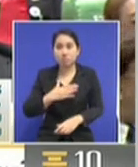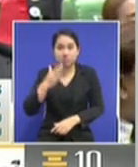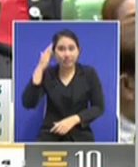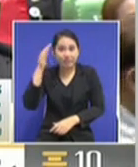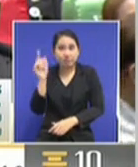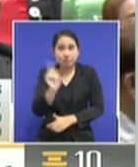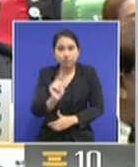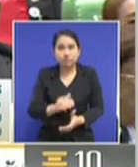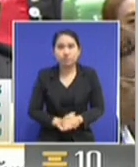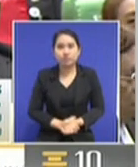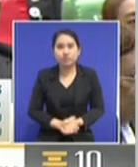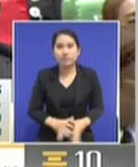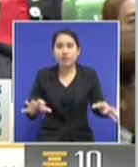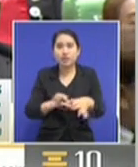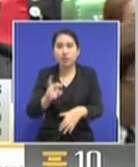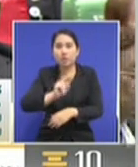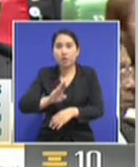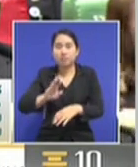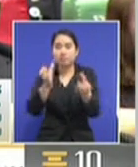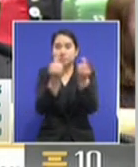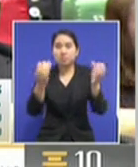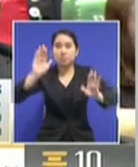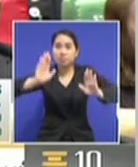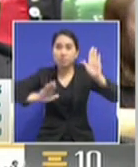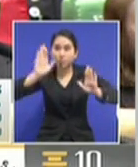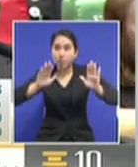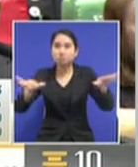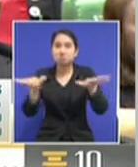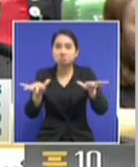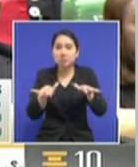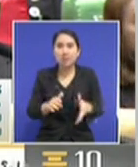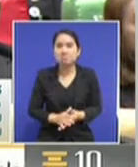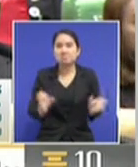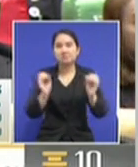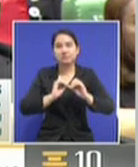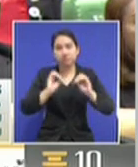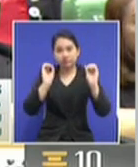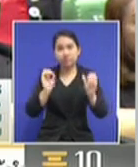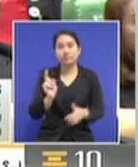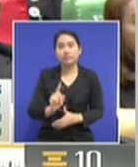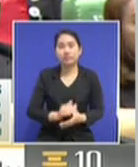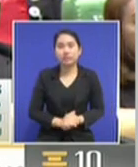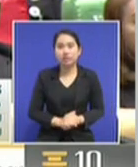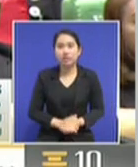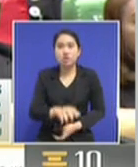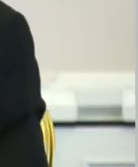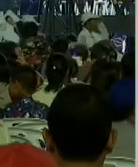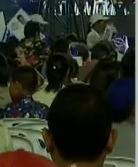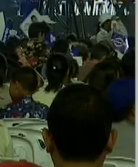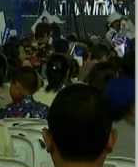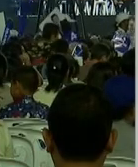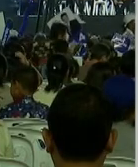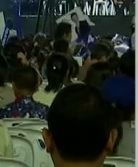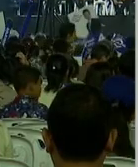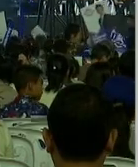favor of Khun Thanat Thuan. Yes. But deep down in their heart, they know that Khun Thanat Thuan has very little chance of beating Khun Thanat Thuan, right? So